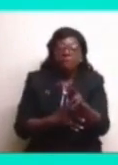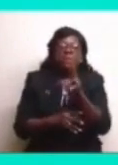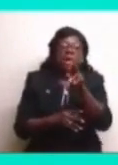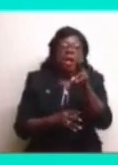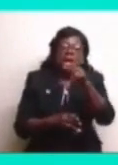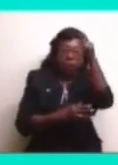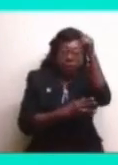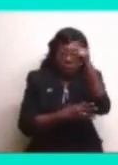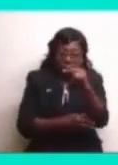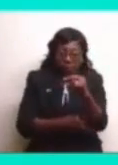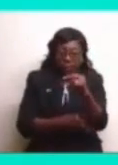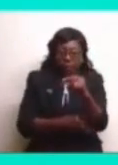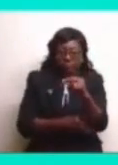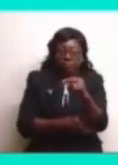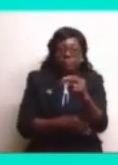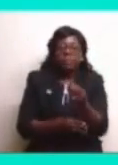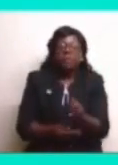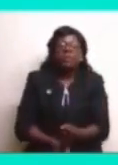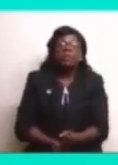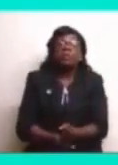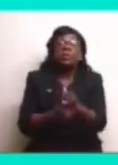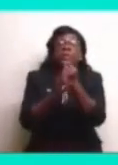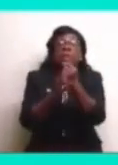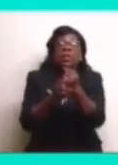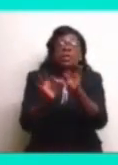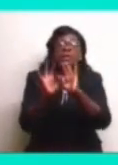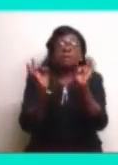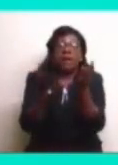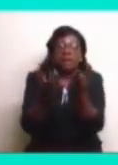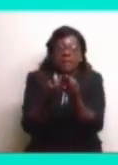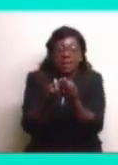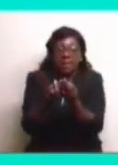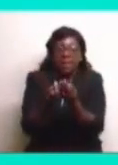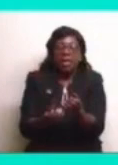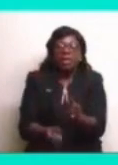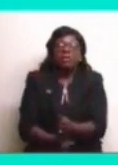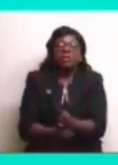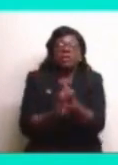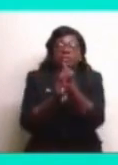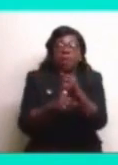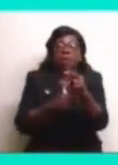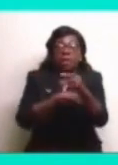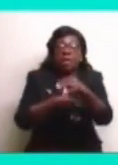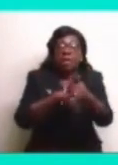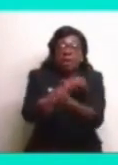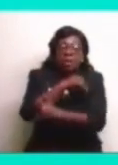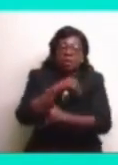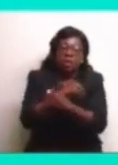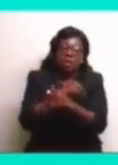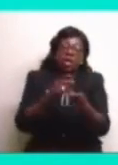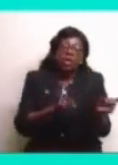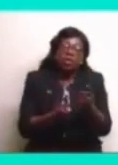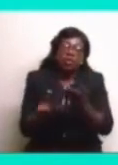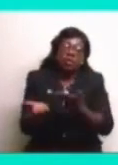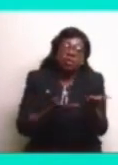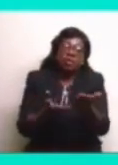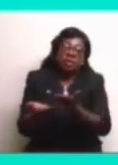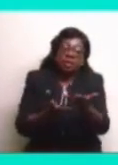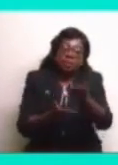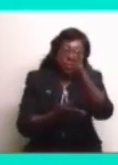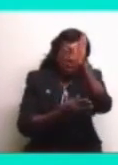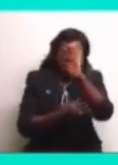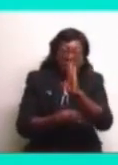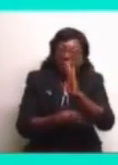Do you support your family? Do you support the country? Do you serve God? Those are the important things. The